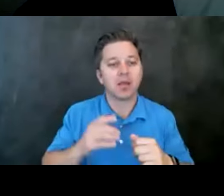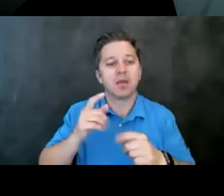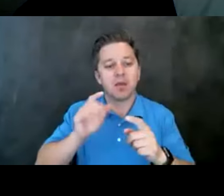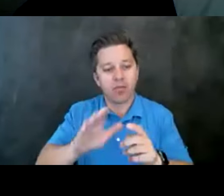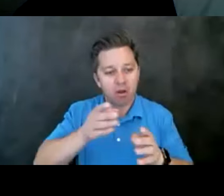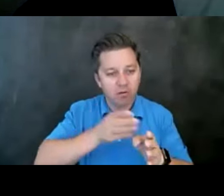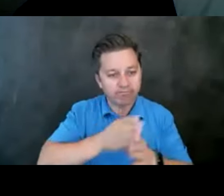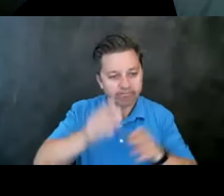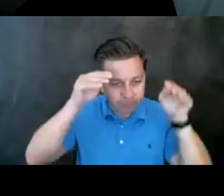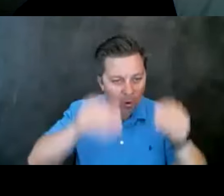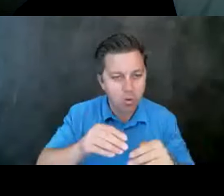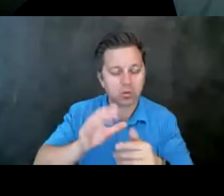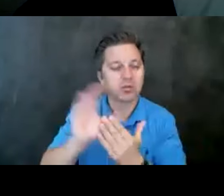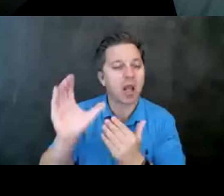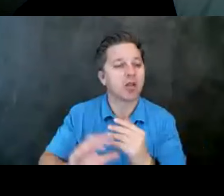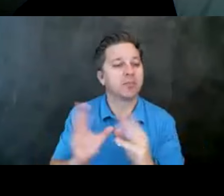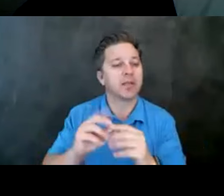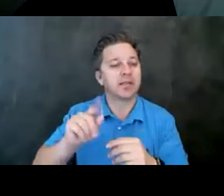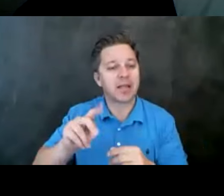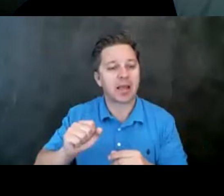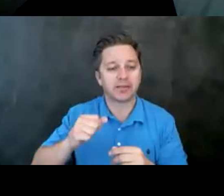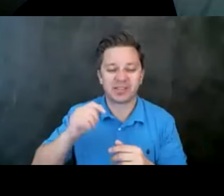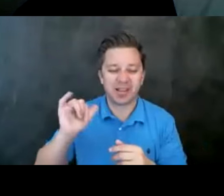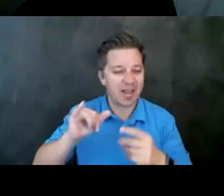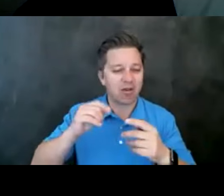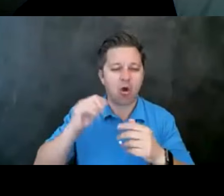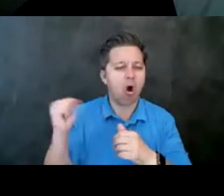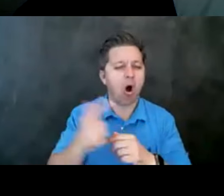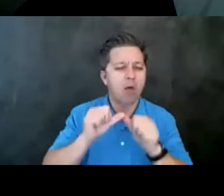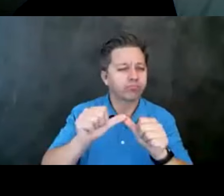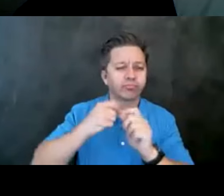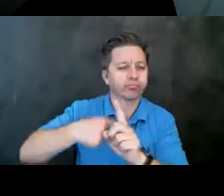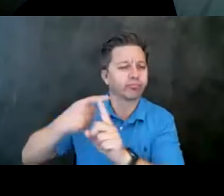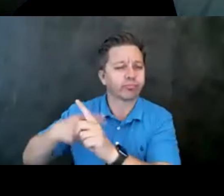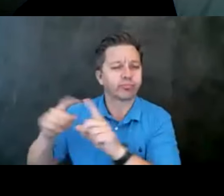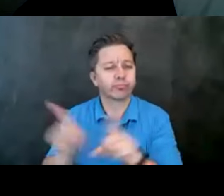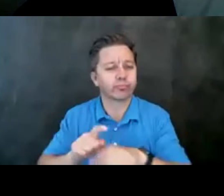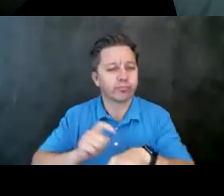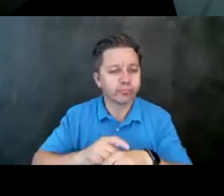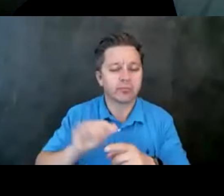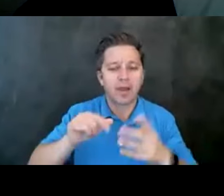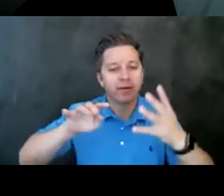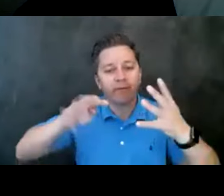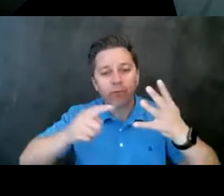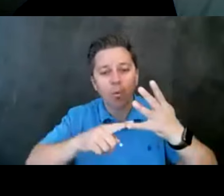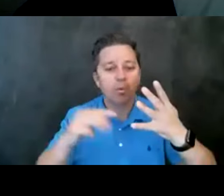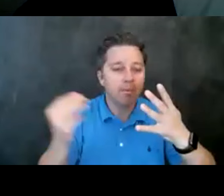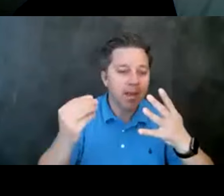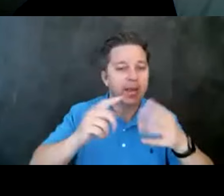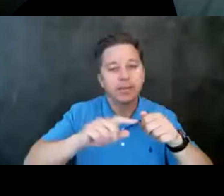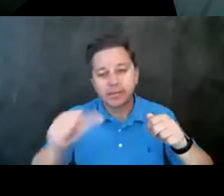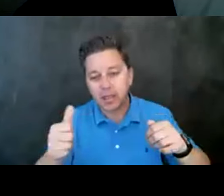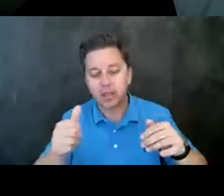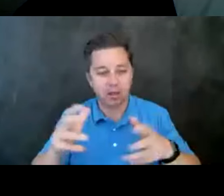meeting dates. They all meet regularly, whether it's like the fourth Monday of the month at 10 o'clock, or something like this. So you can see if that works with your calendar,